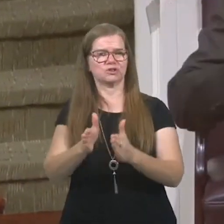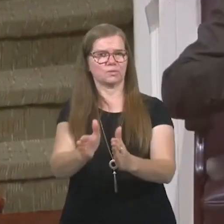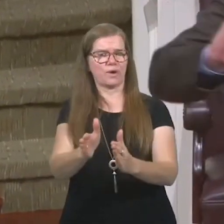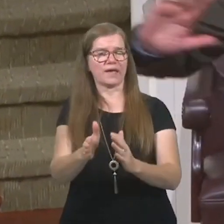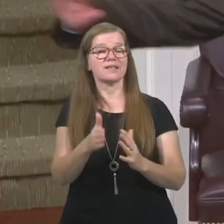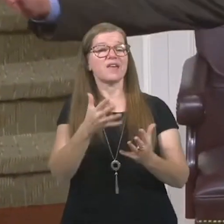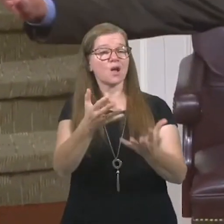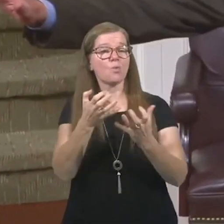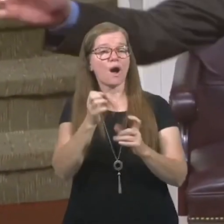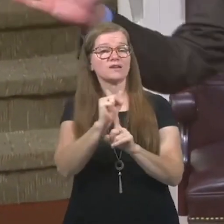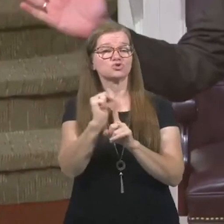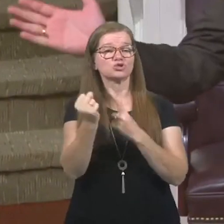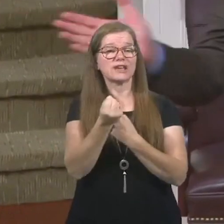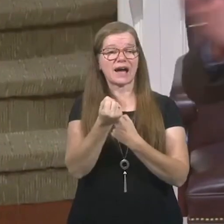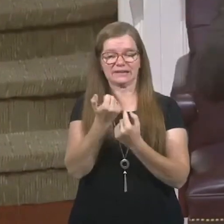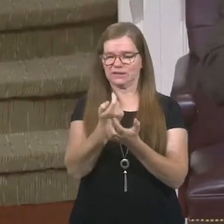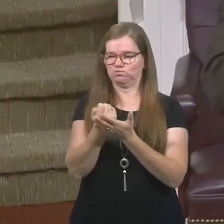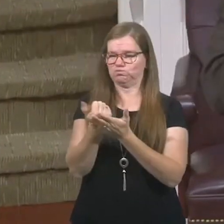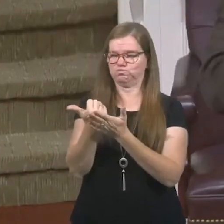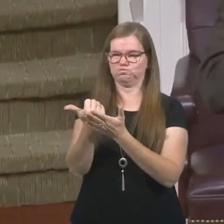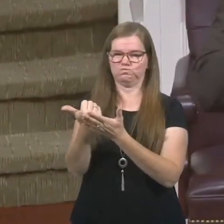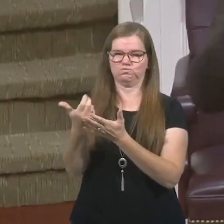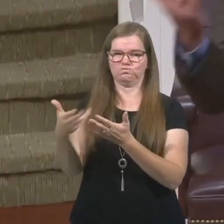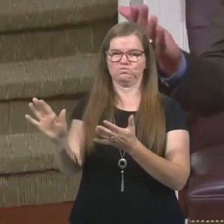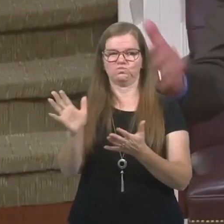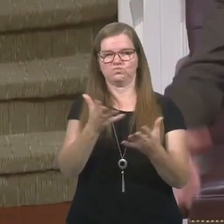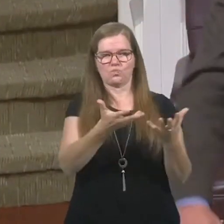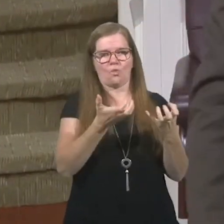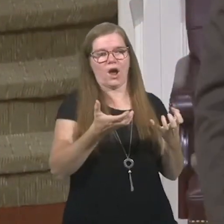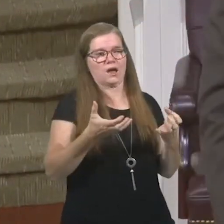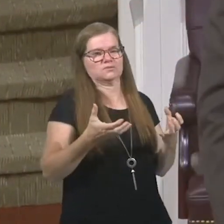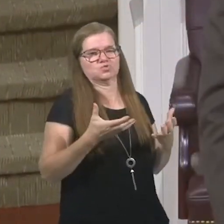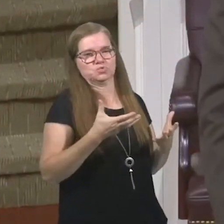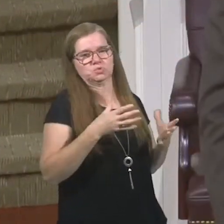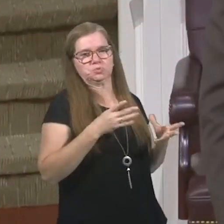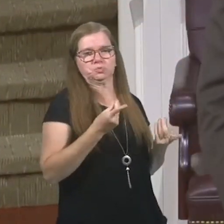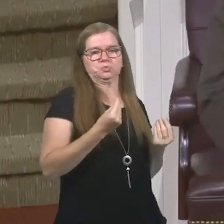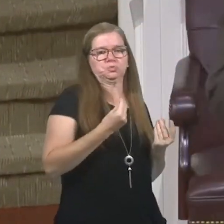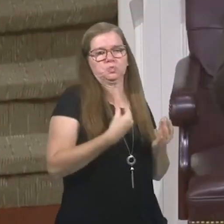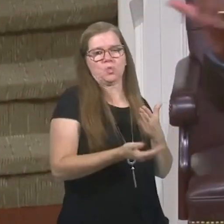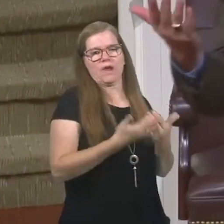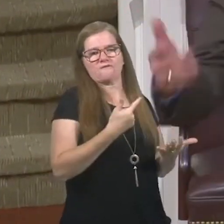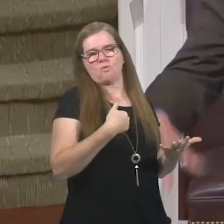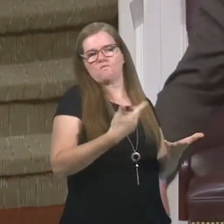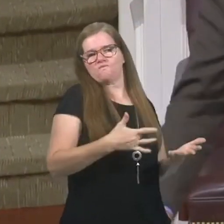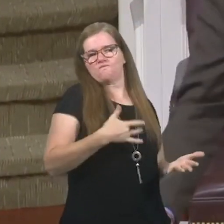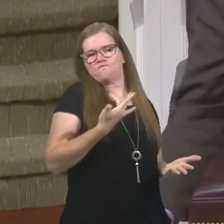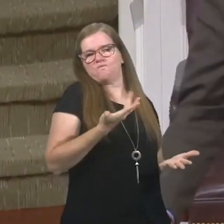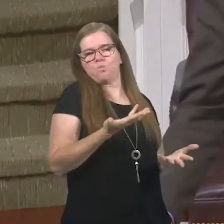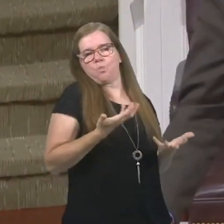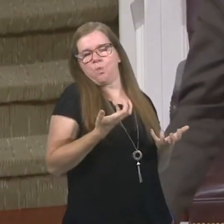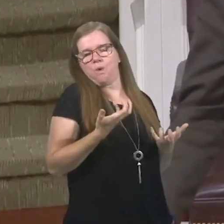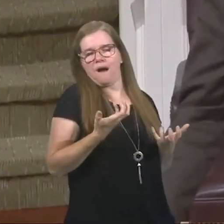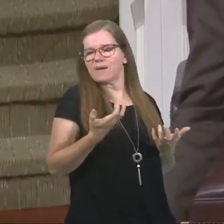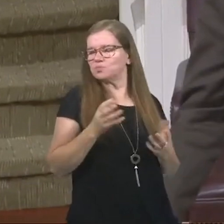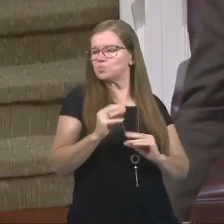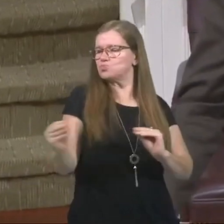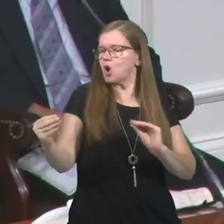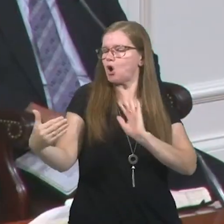that would get rid of them. They could have what they want with no protest and no someone barking about